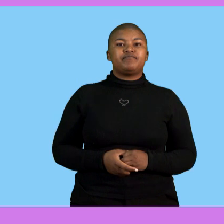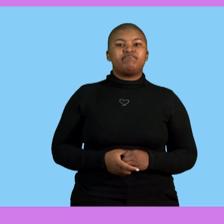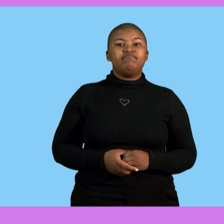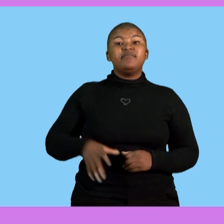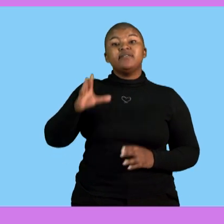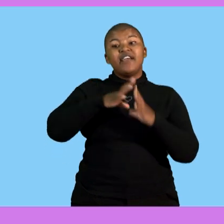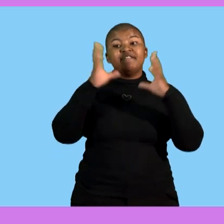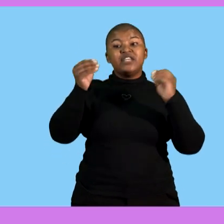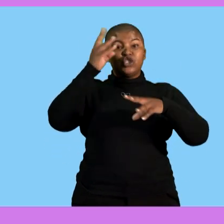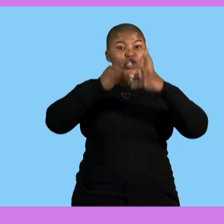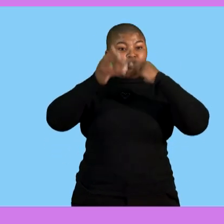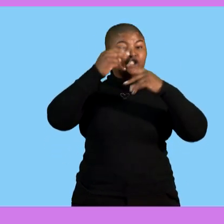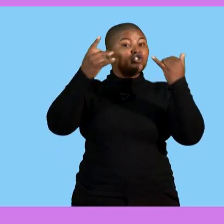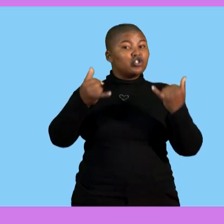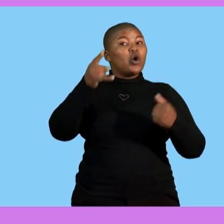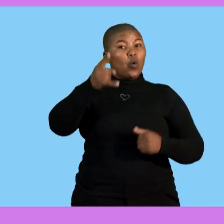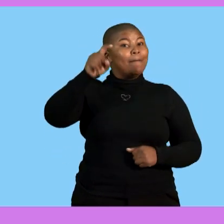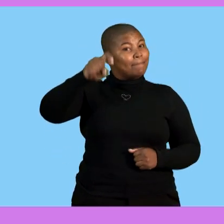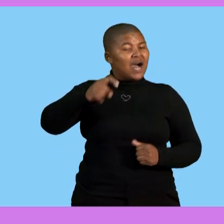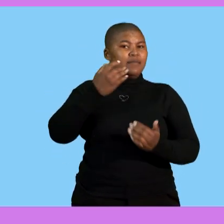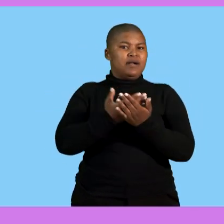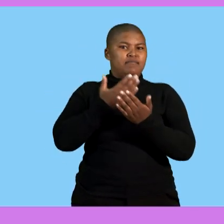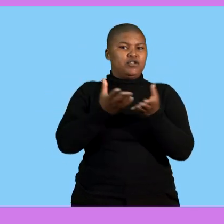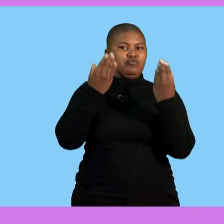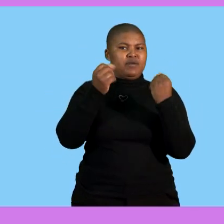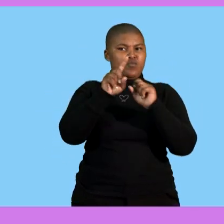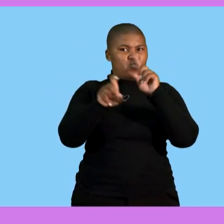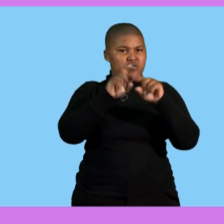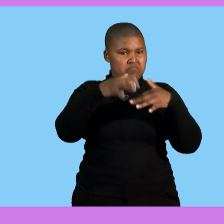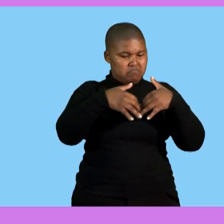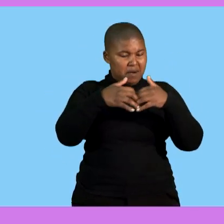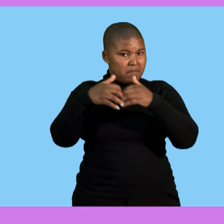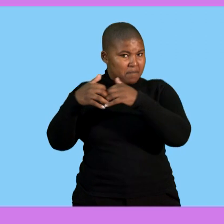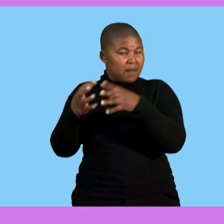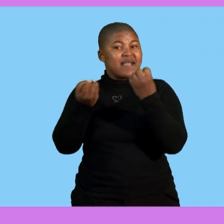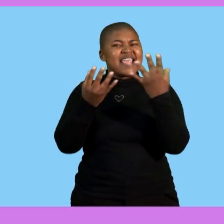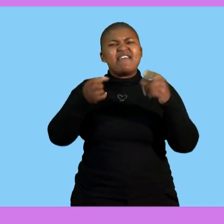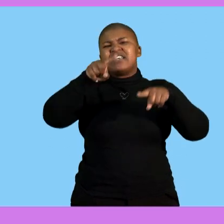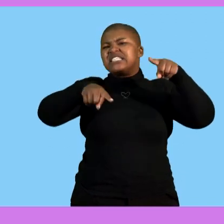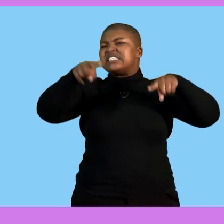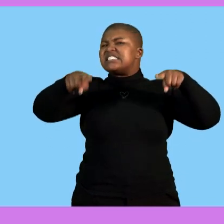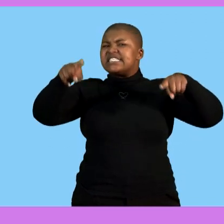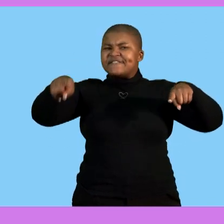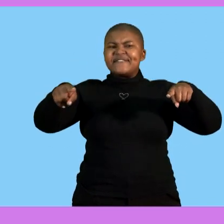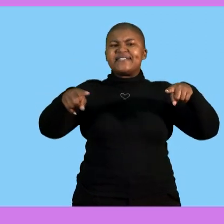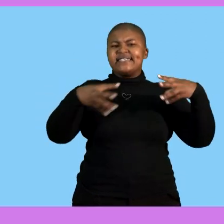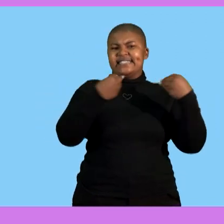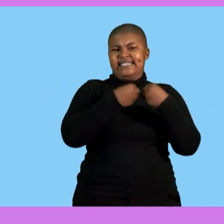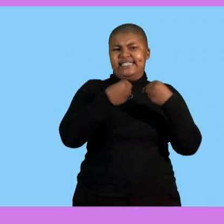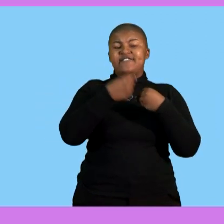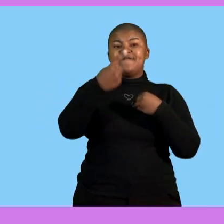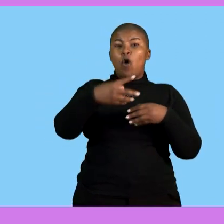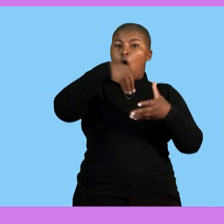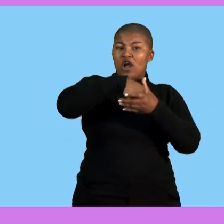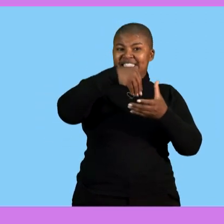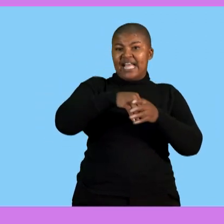By the end of this lesson you should be able to develop a question when given different scenarios based on